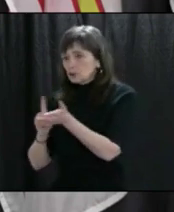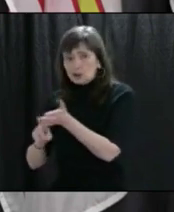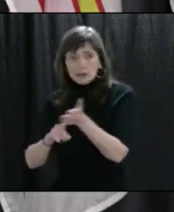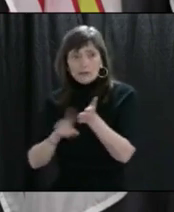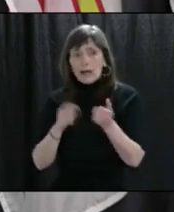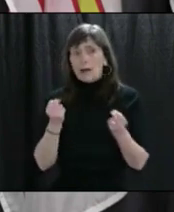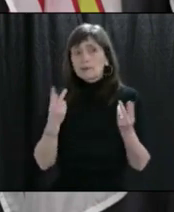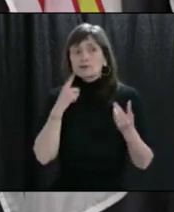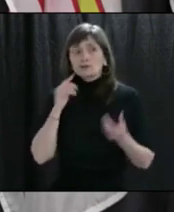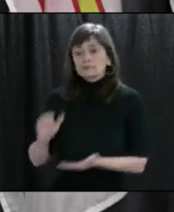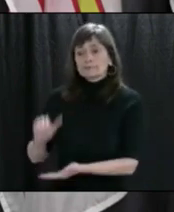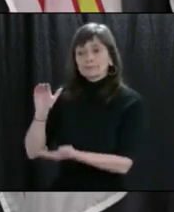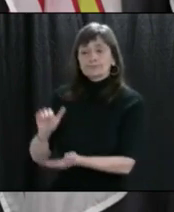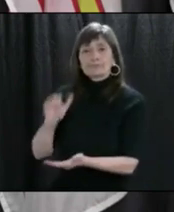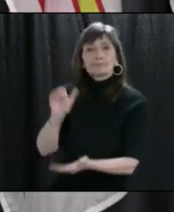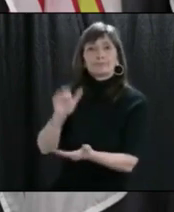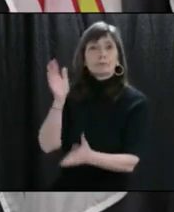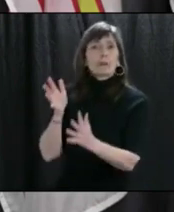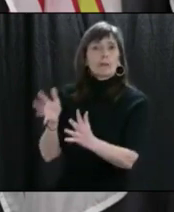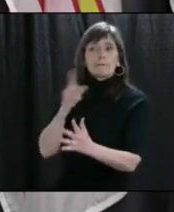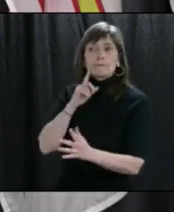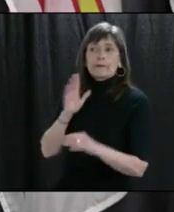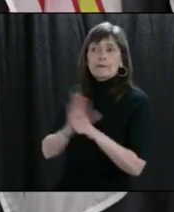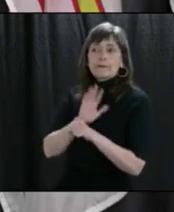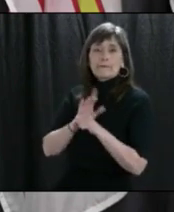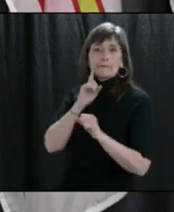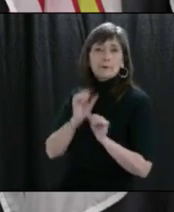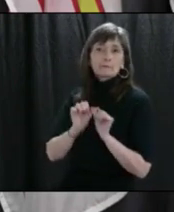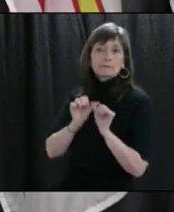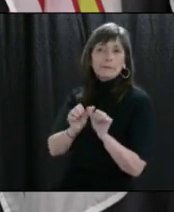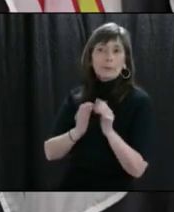make sure that the inventories are appropriate to see us through this time.